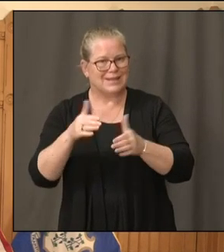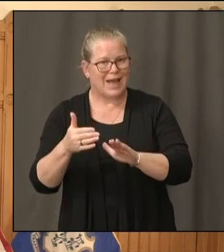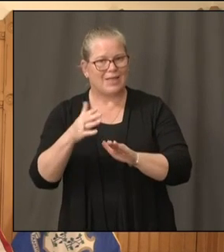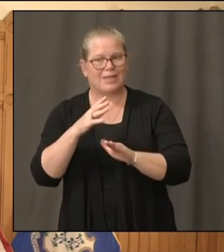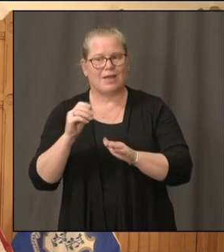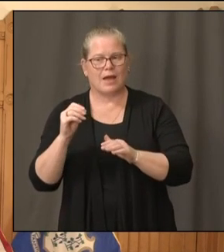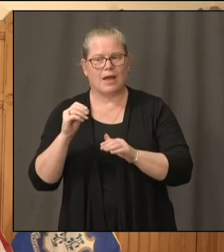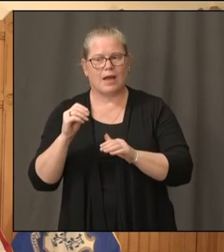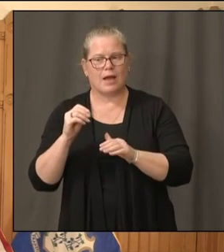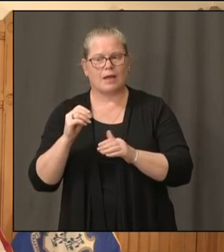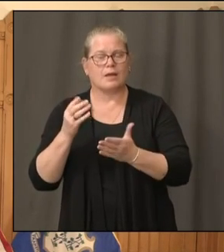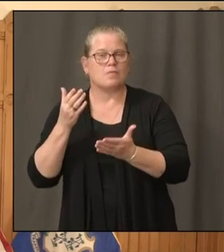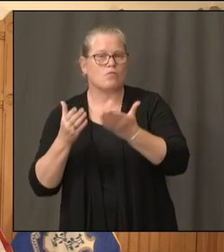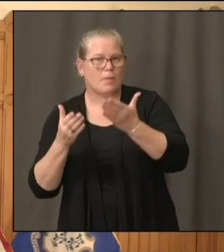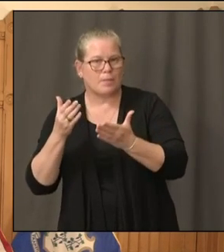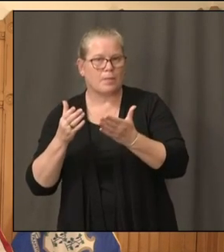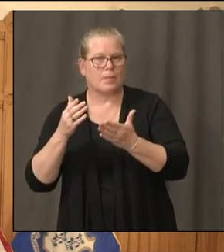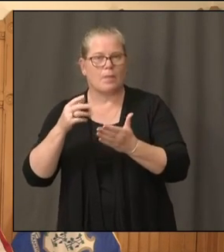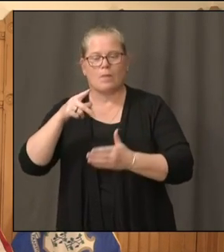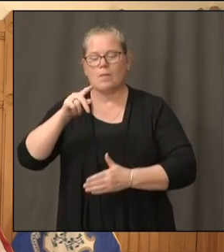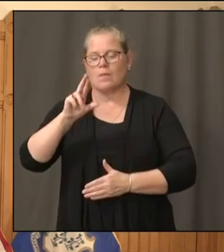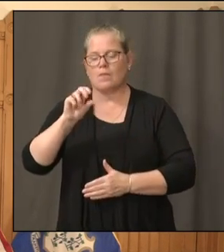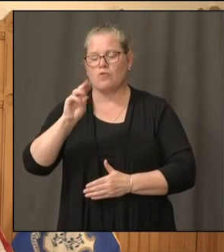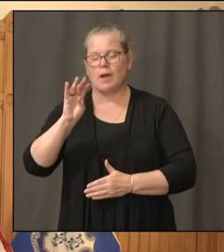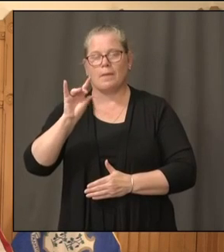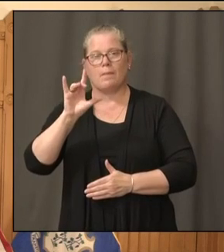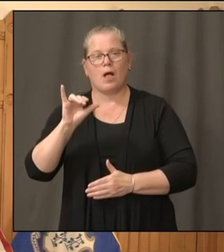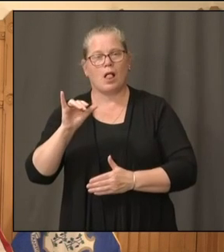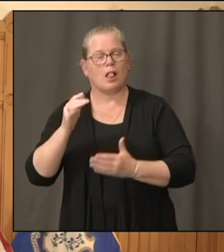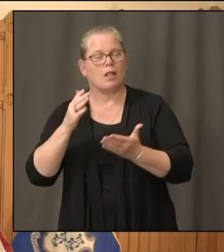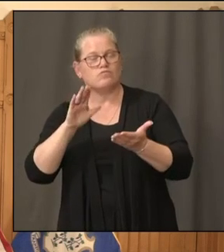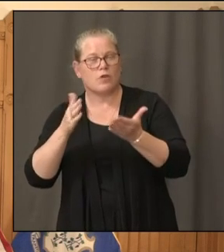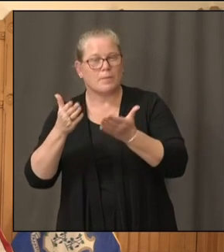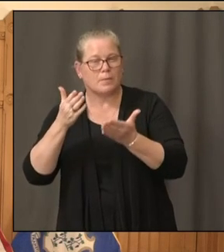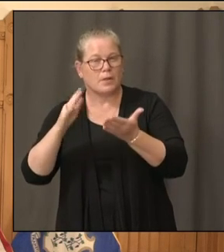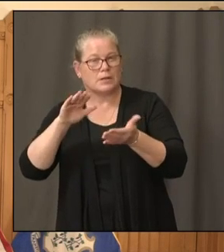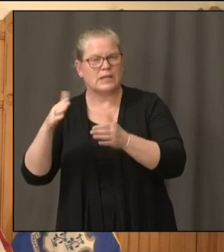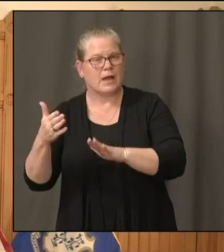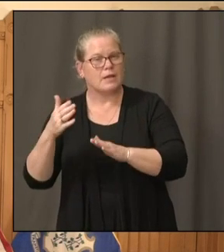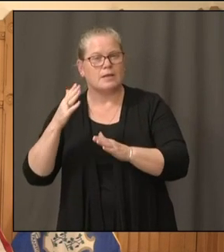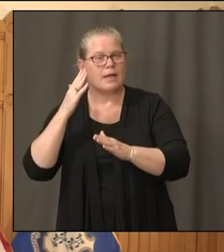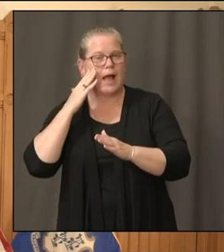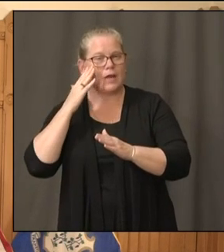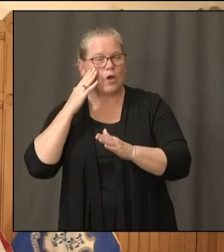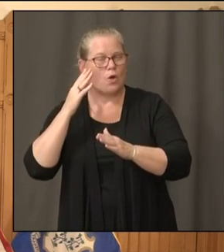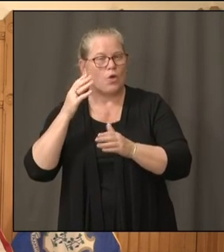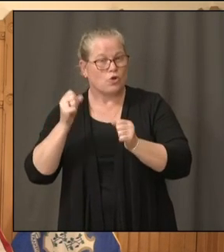have changed over the last several weeks or months. Perhaps you could give us a refresher.